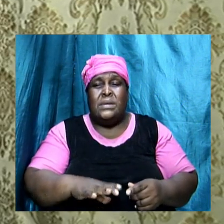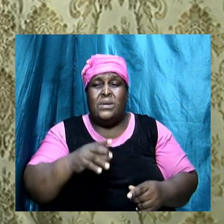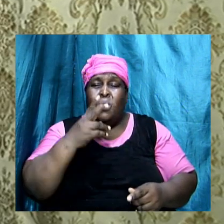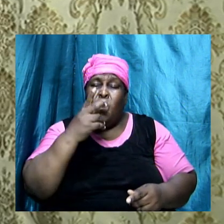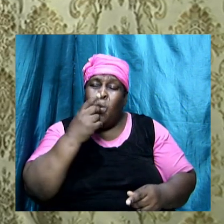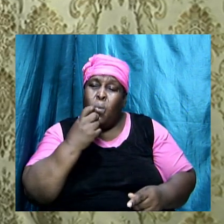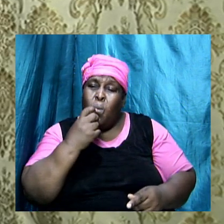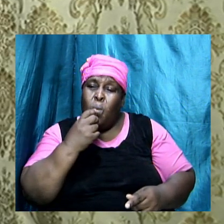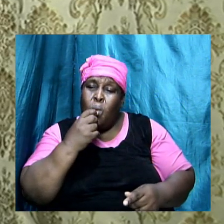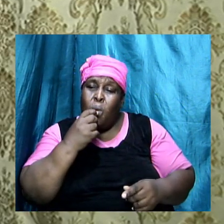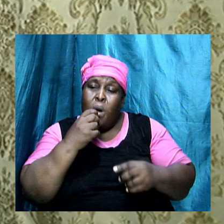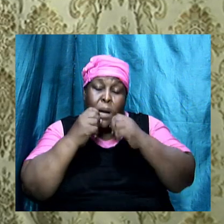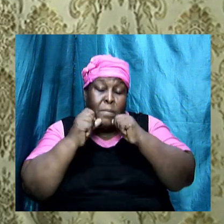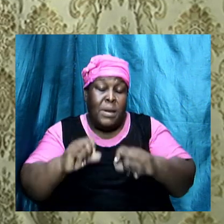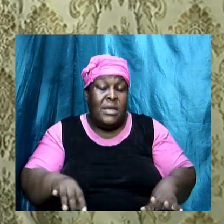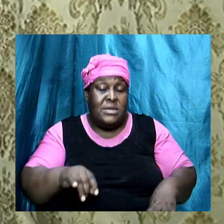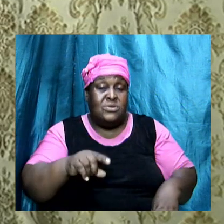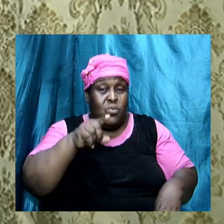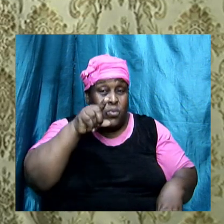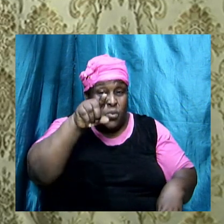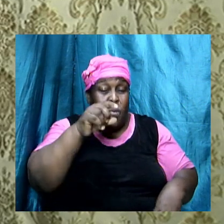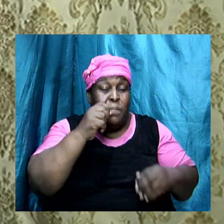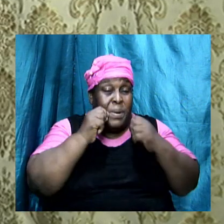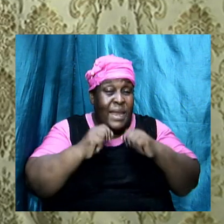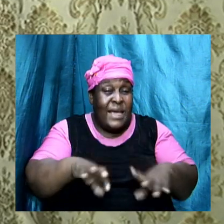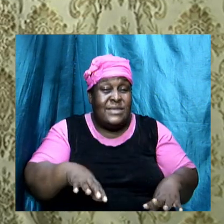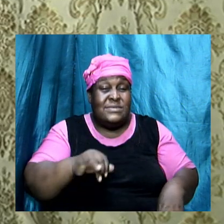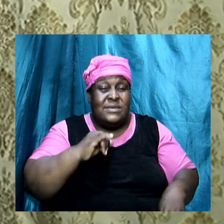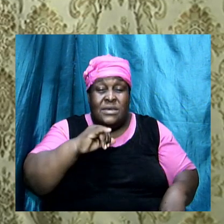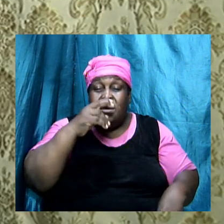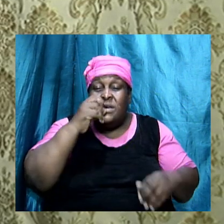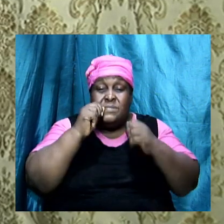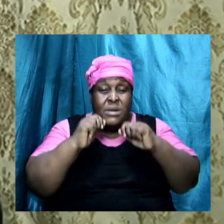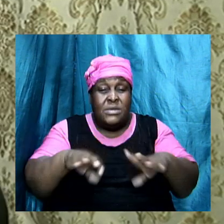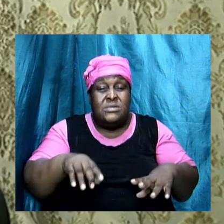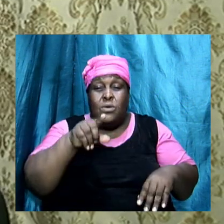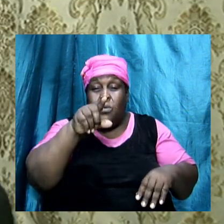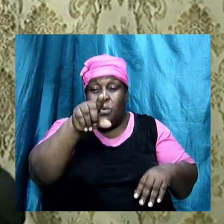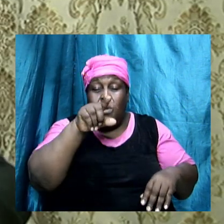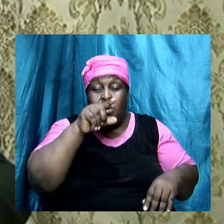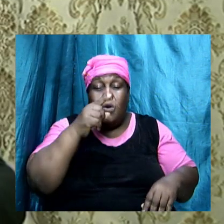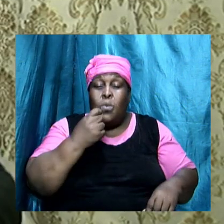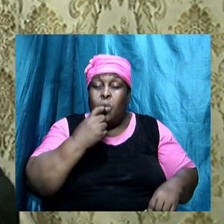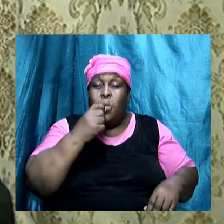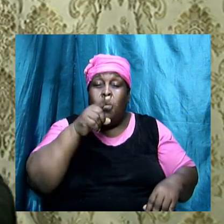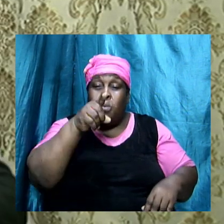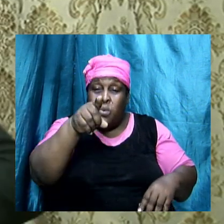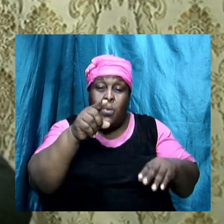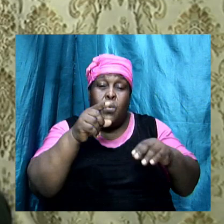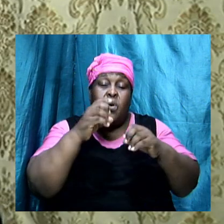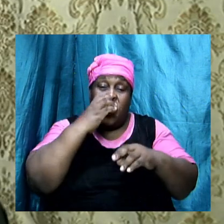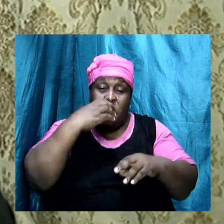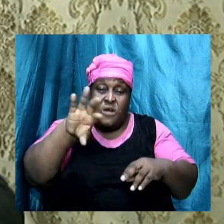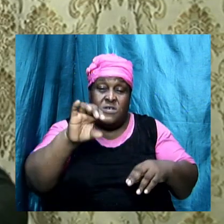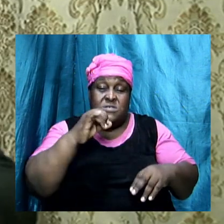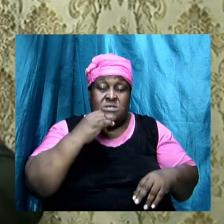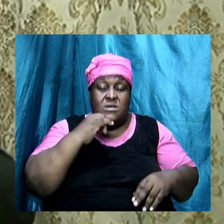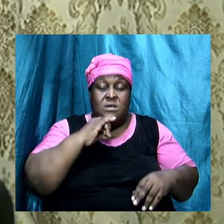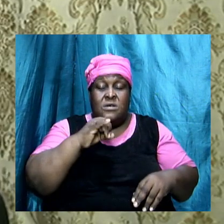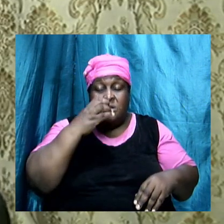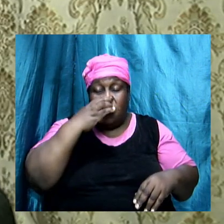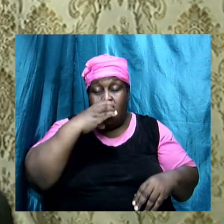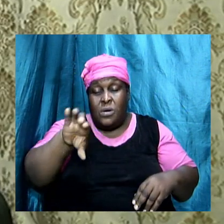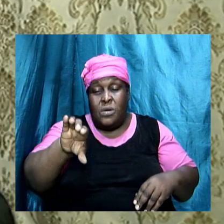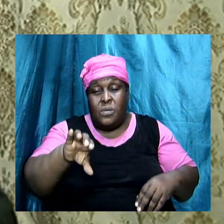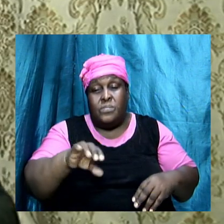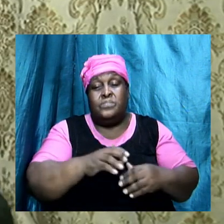whosoever you are blessed is blessed, and whosoever you are cursed is cursed. Amen. So Balaam sent to him, because it was